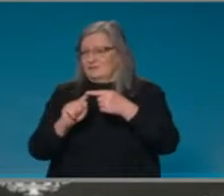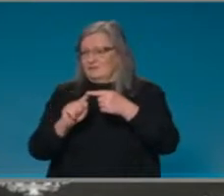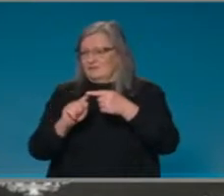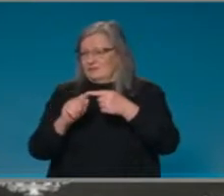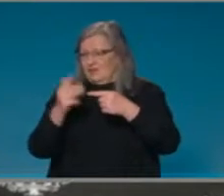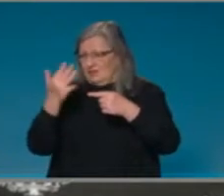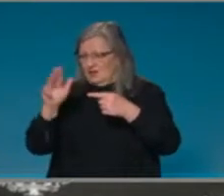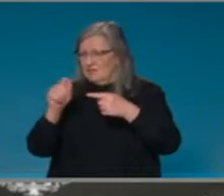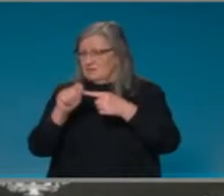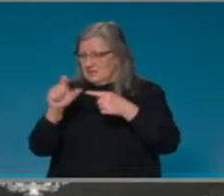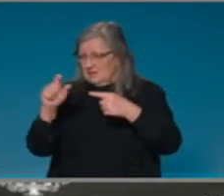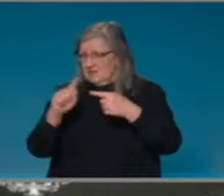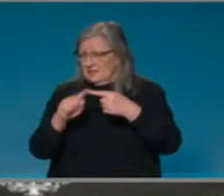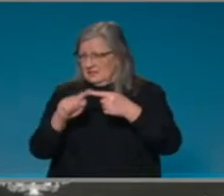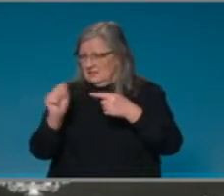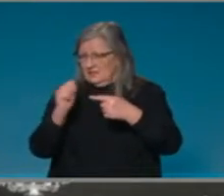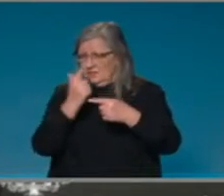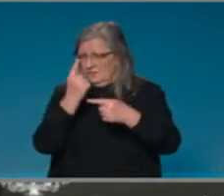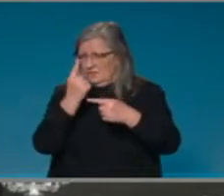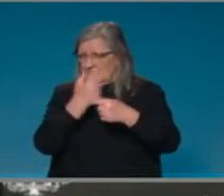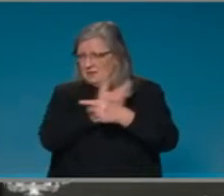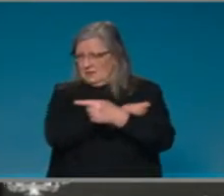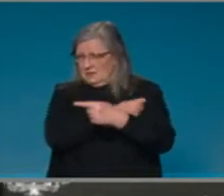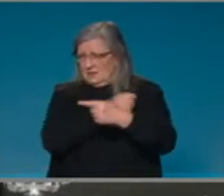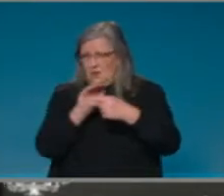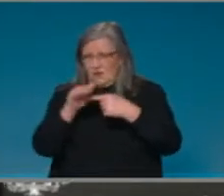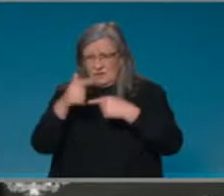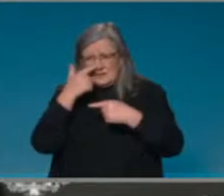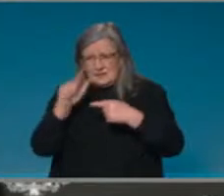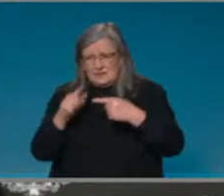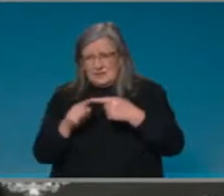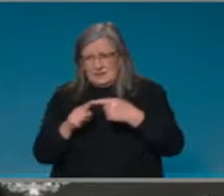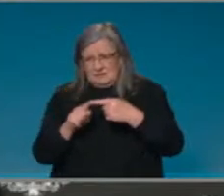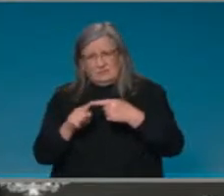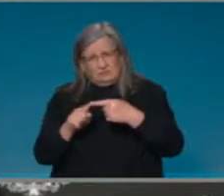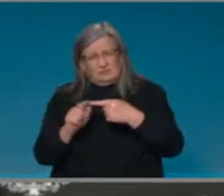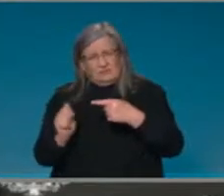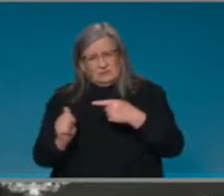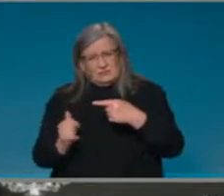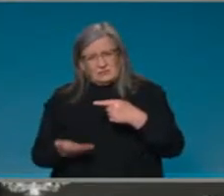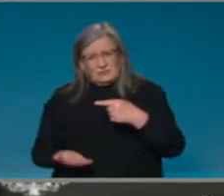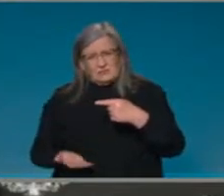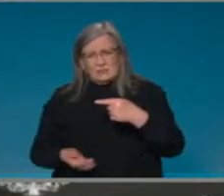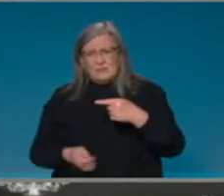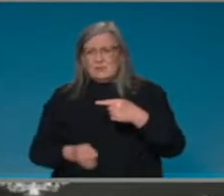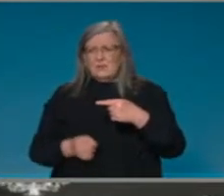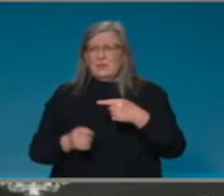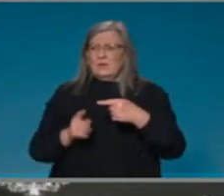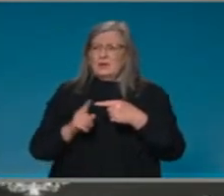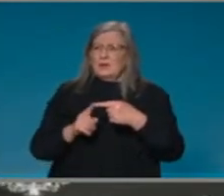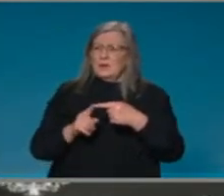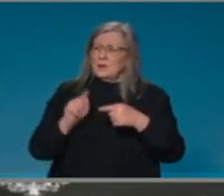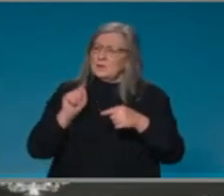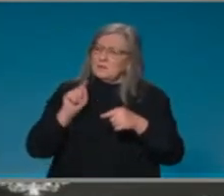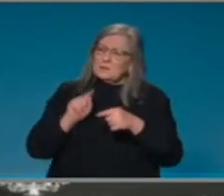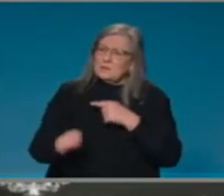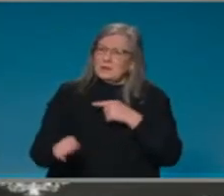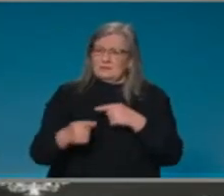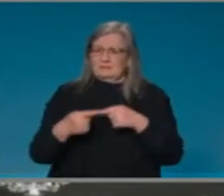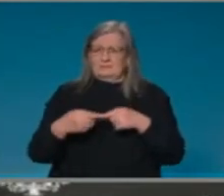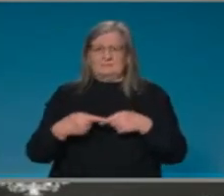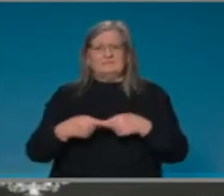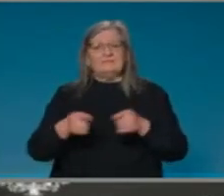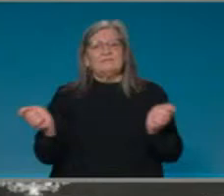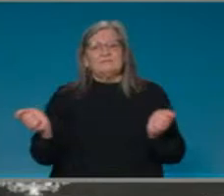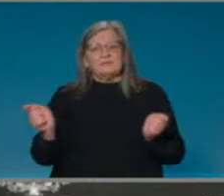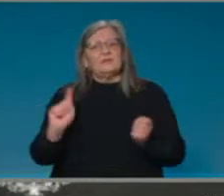of over 70s have had a first dose. That's been overwhelmingly driven by AstraZeneca. We've passed 6.5